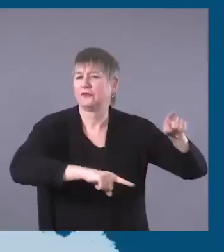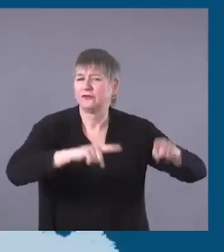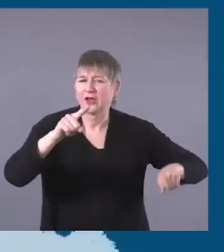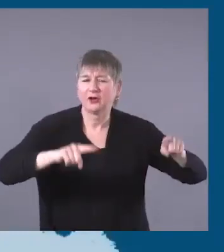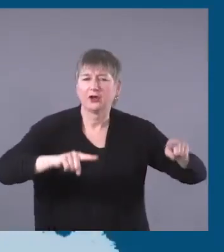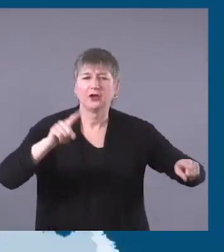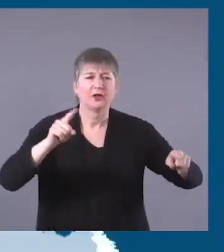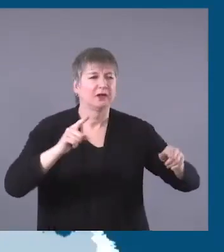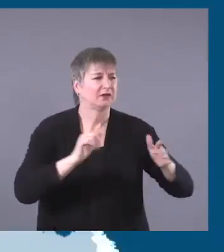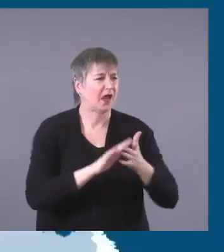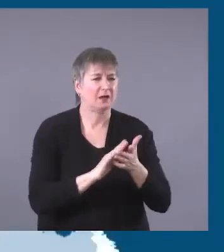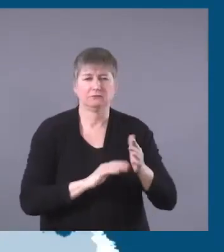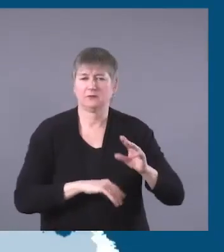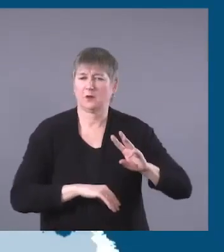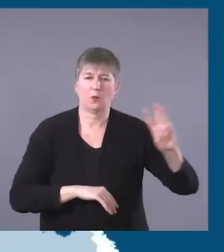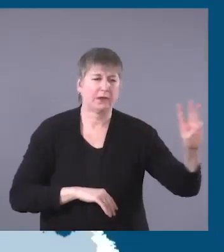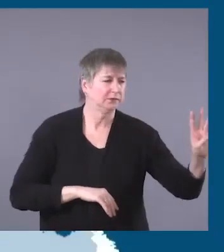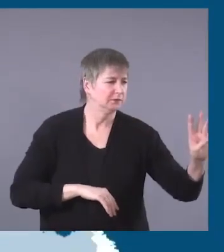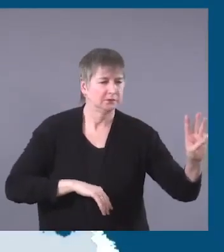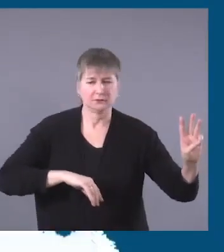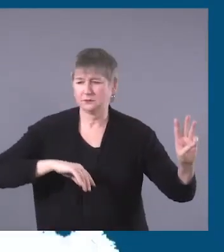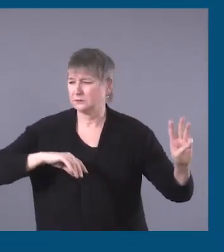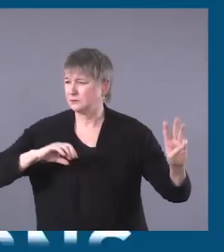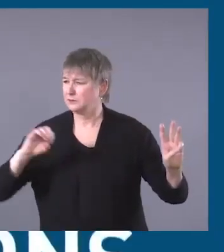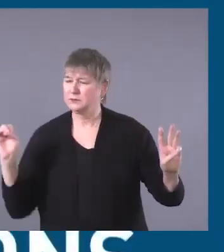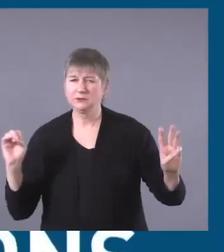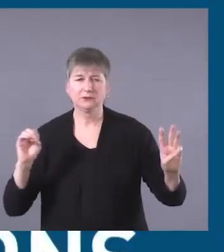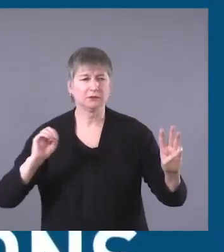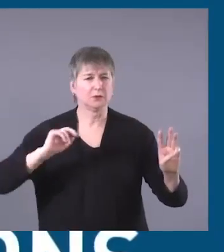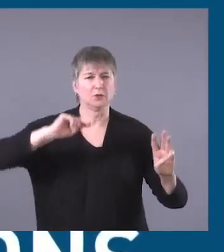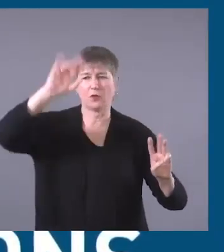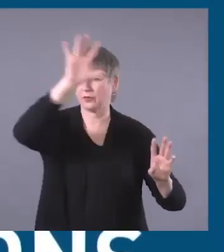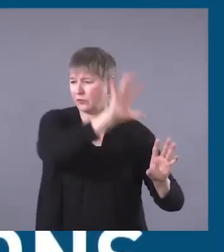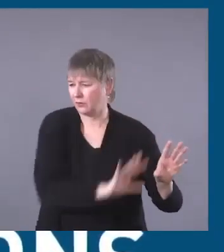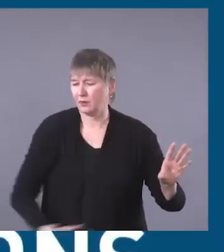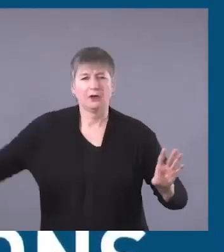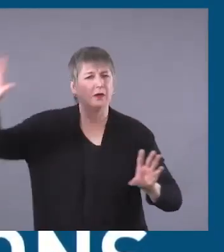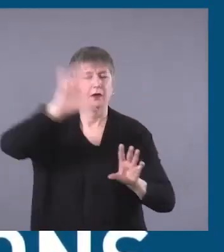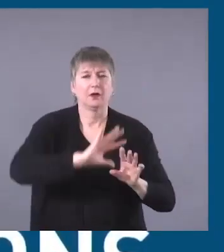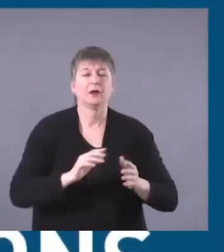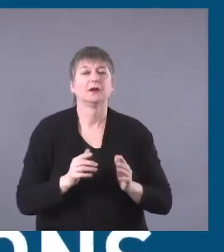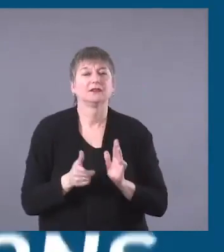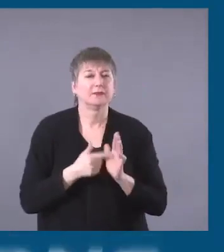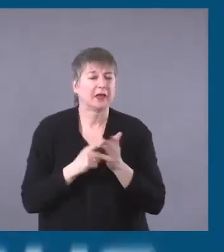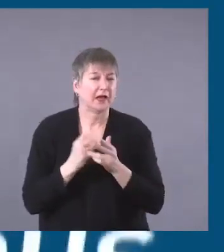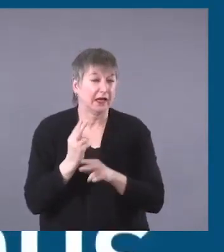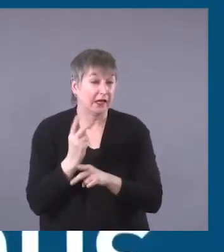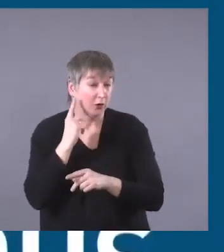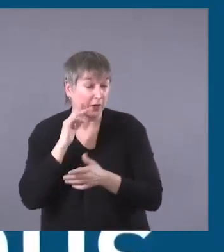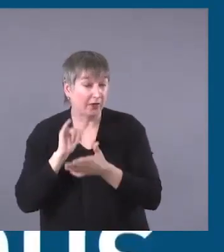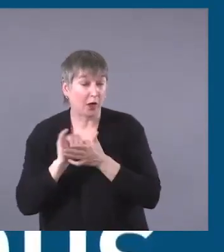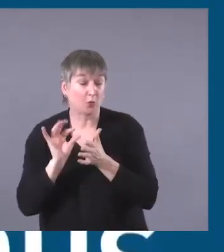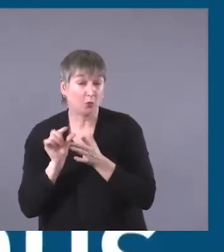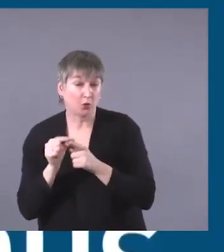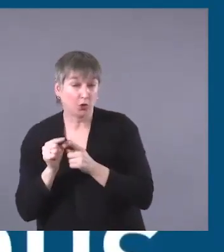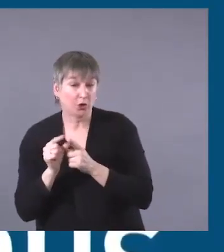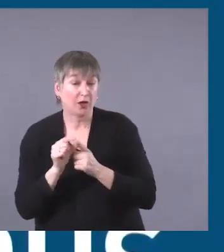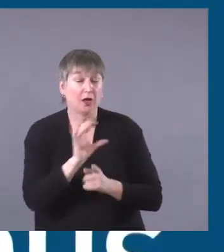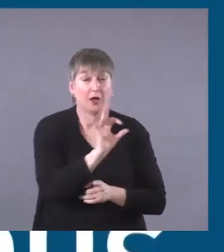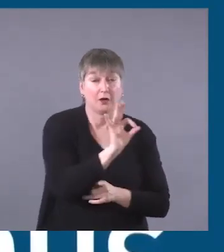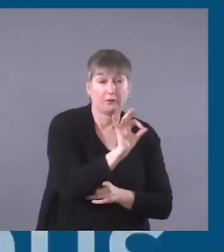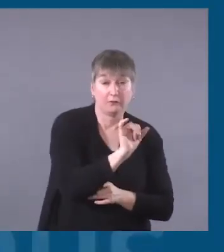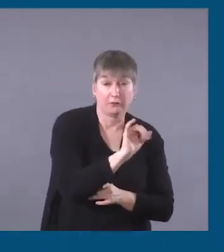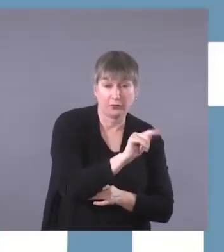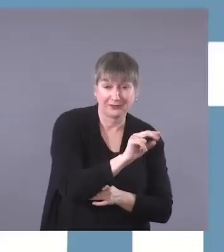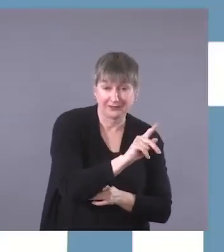from coast to coast to coast. Sometimes I hear people using the term Indigenous and First Nations as if they were